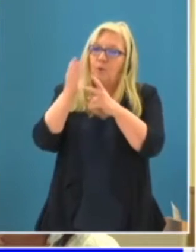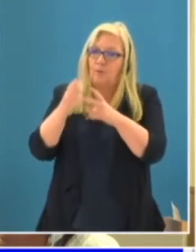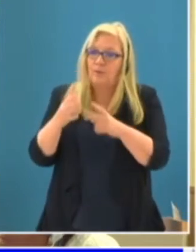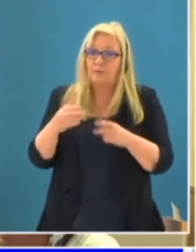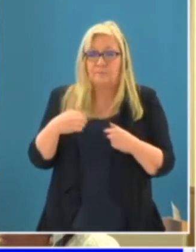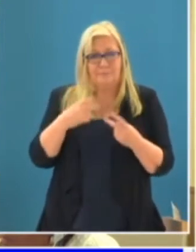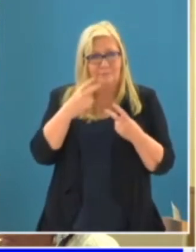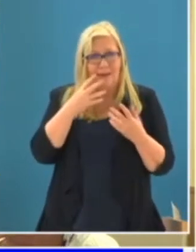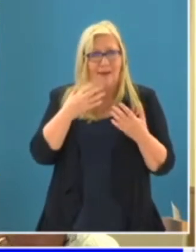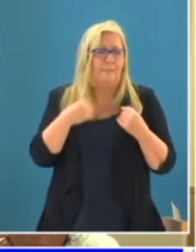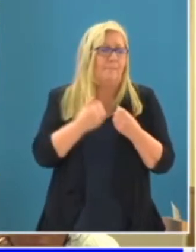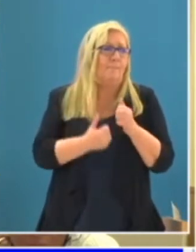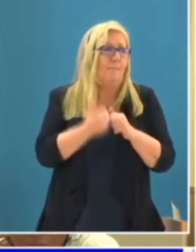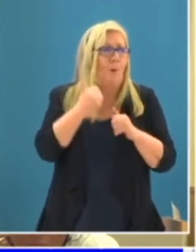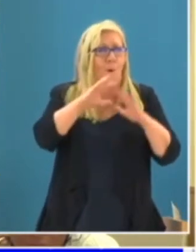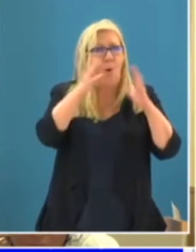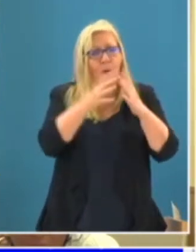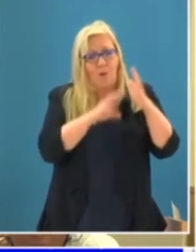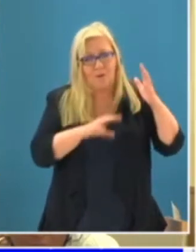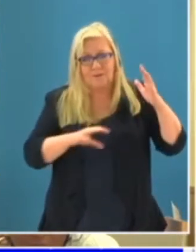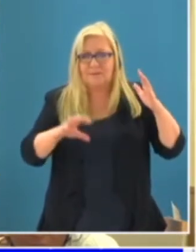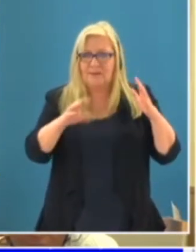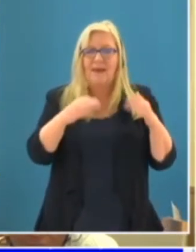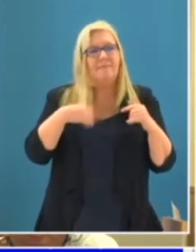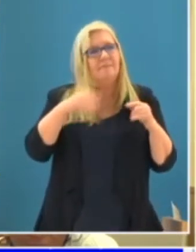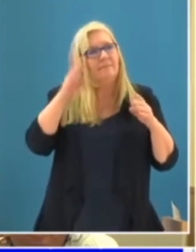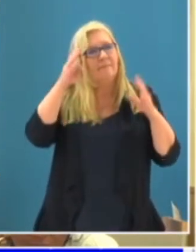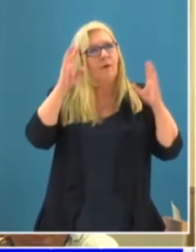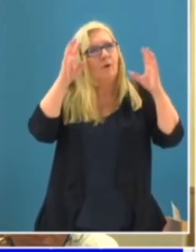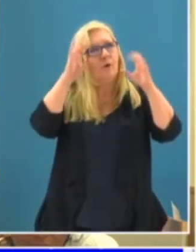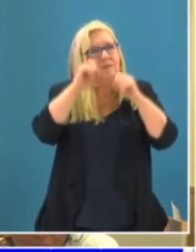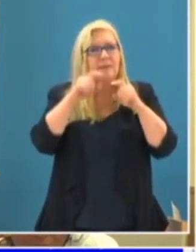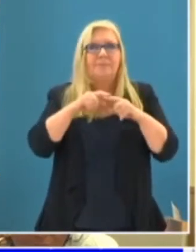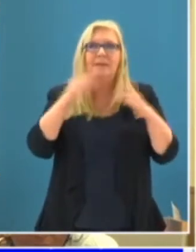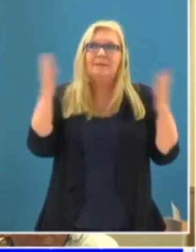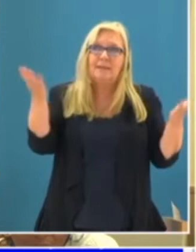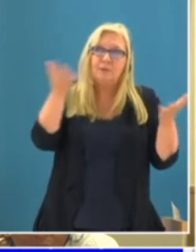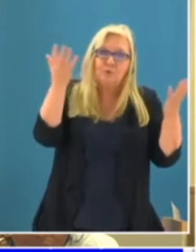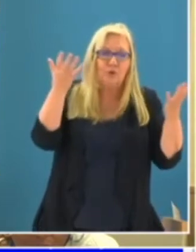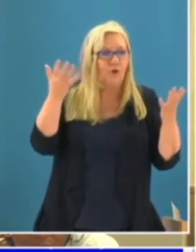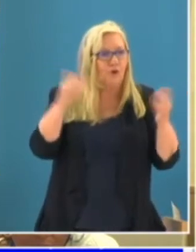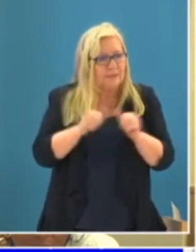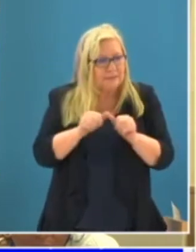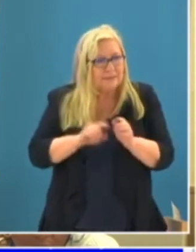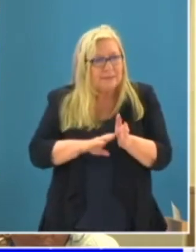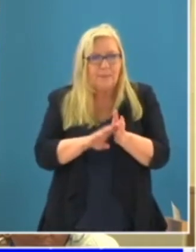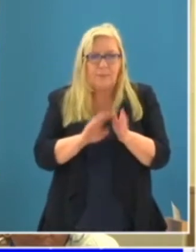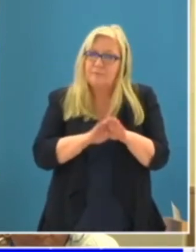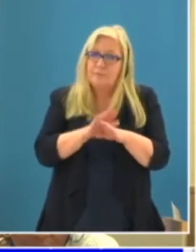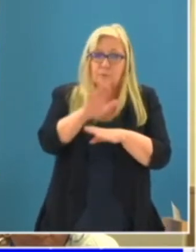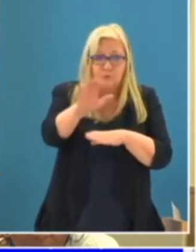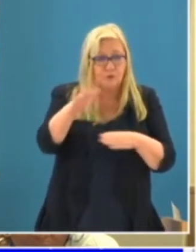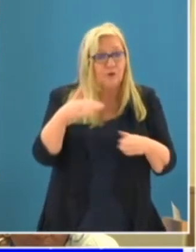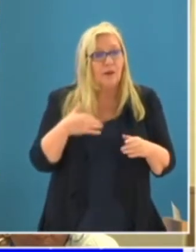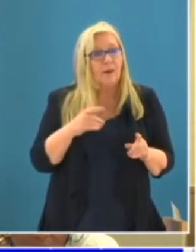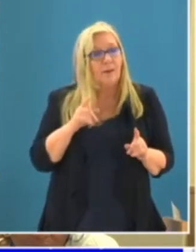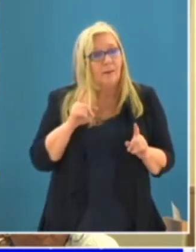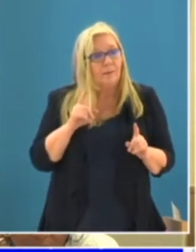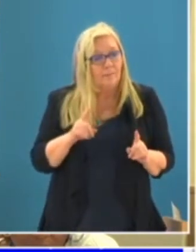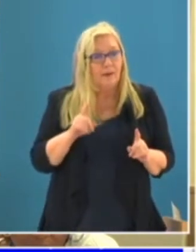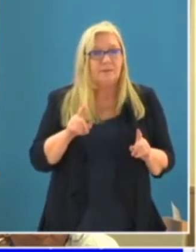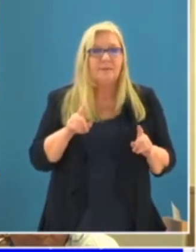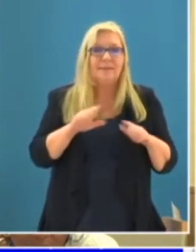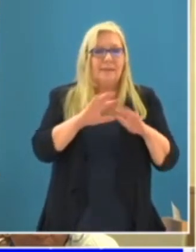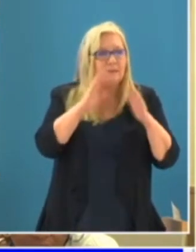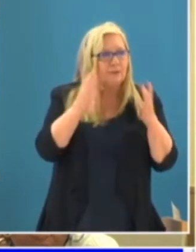well-developed concepts of their particular relation to nature, to sustainability, and to ensure survival for future. However, the international language and